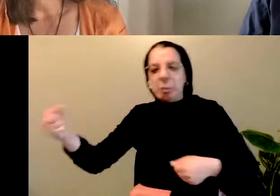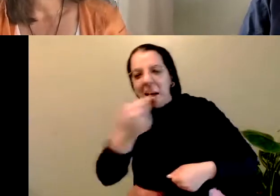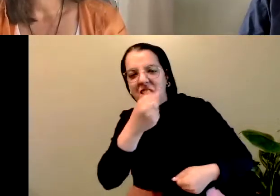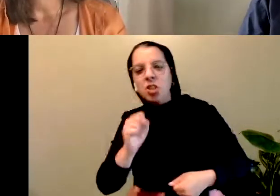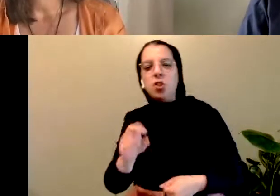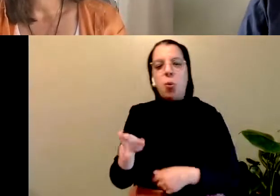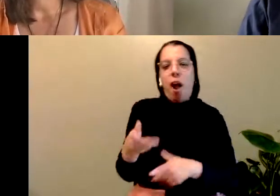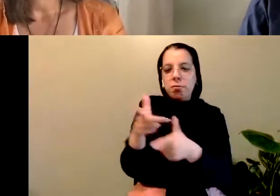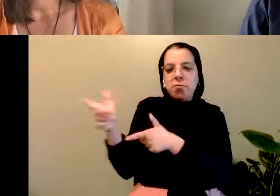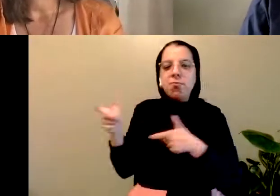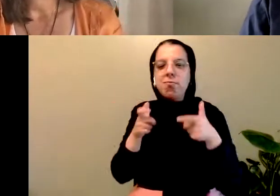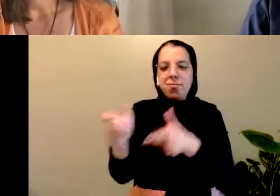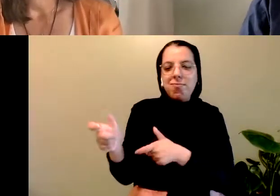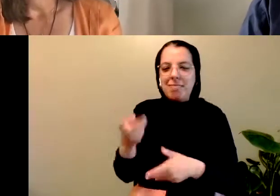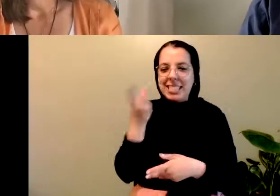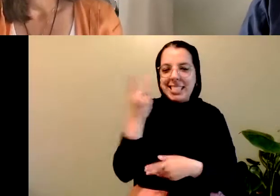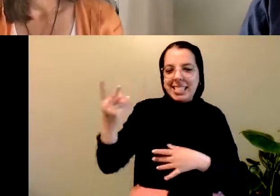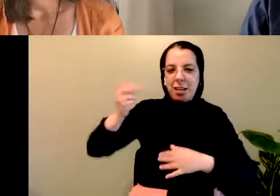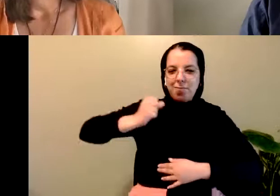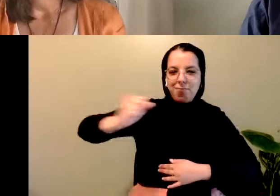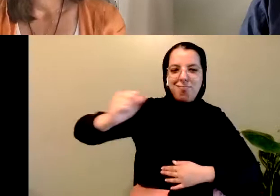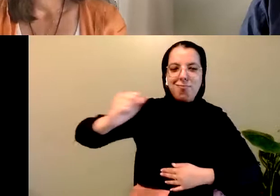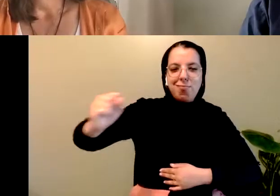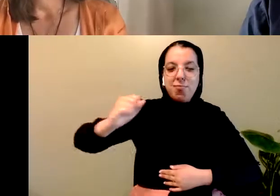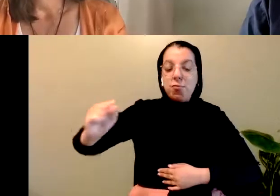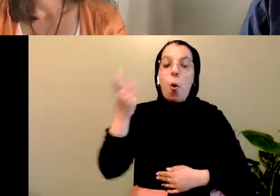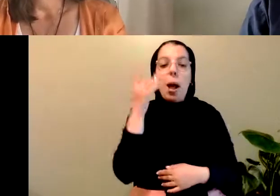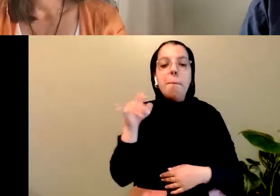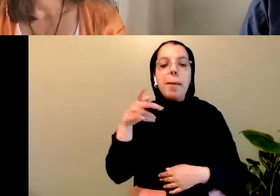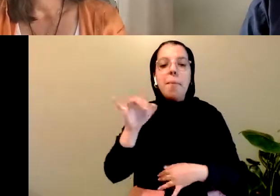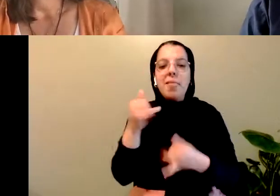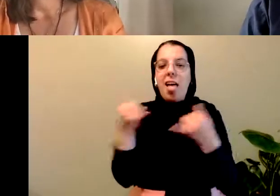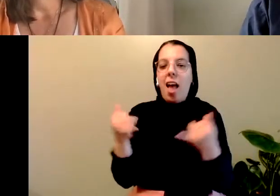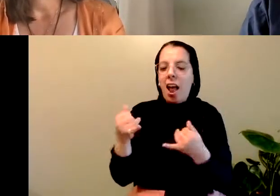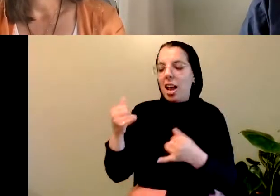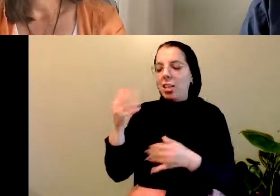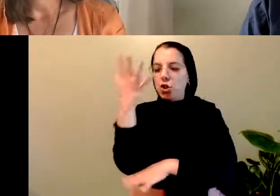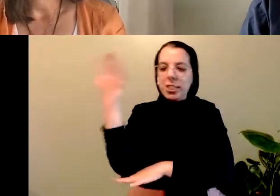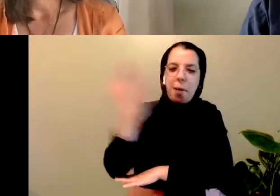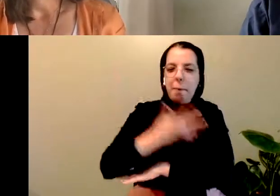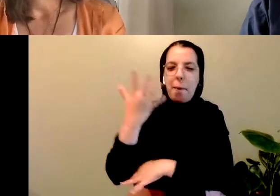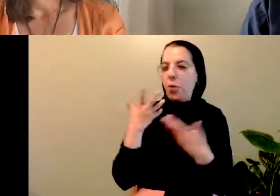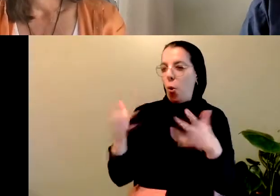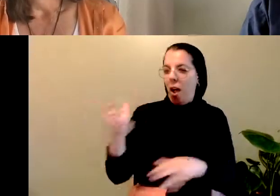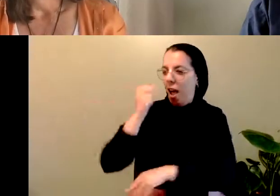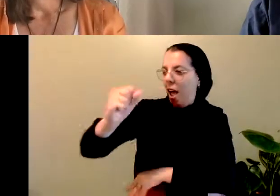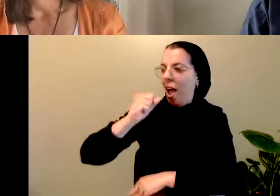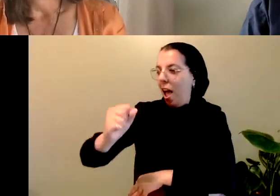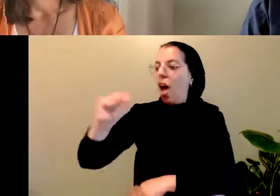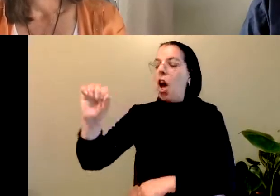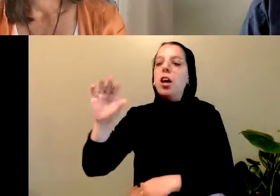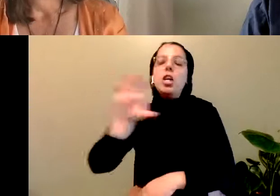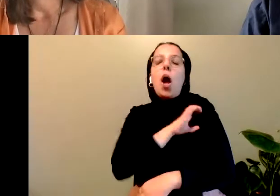We are apologized to and commiserated with in public, while court cases against residential school survivors and